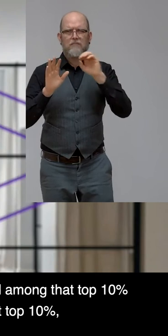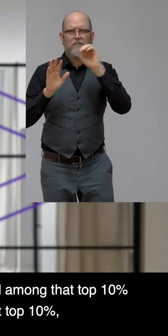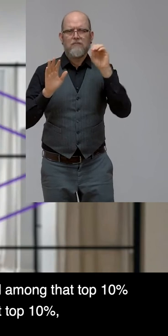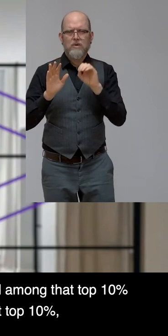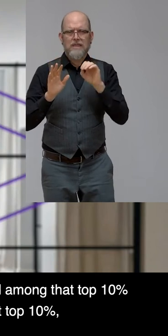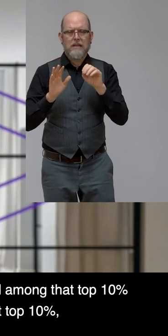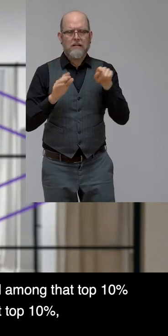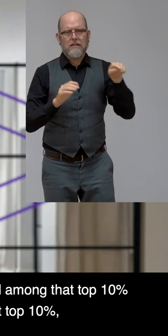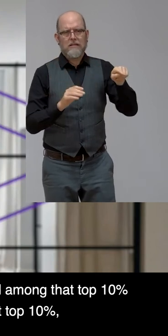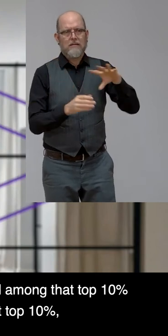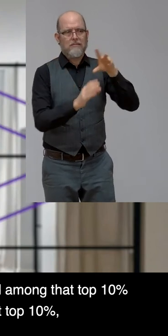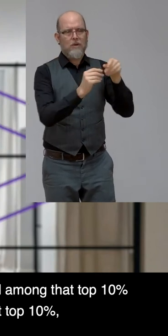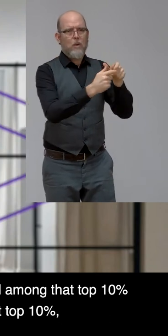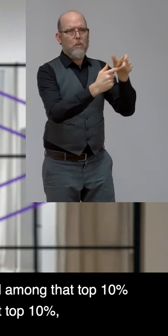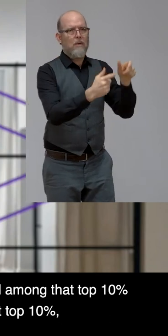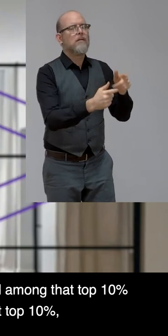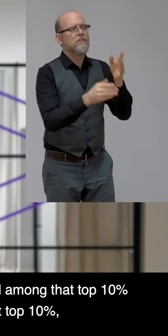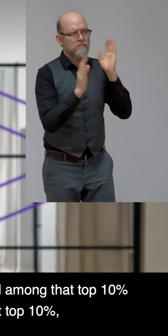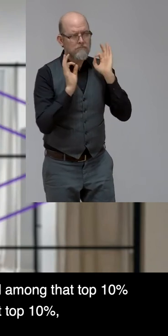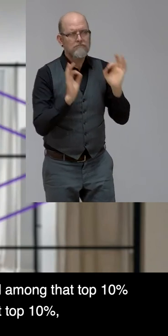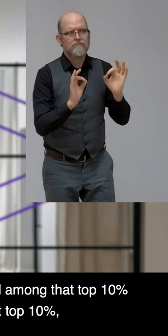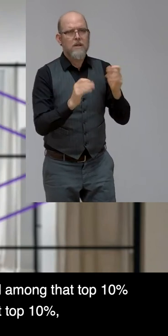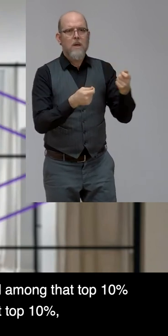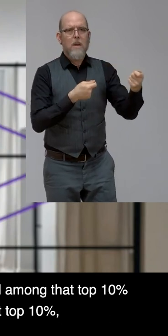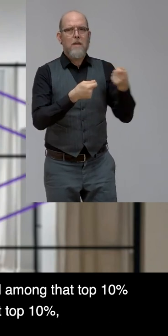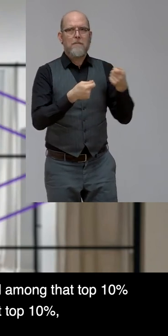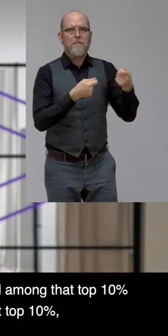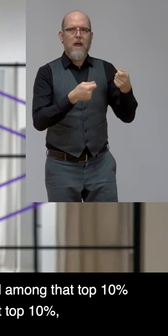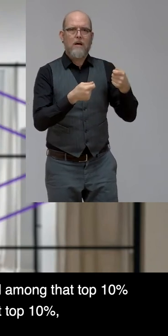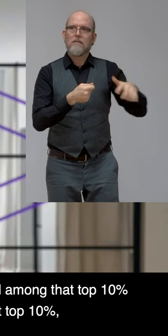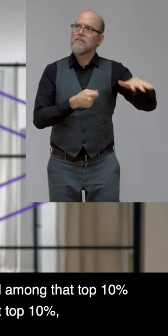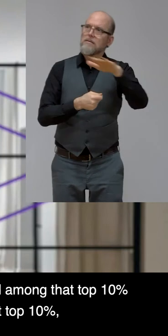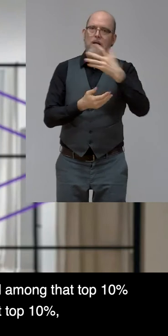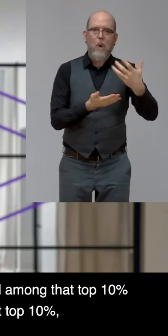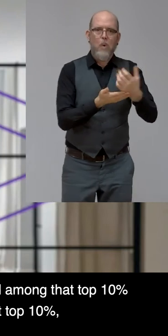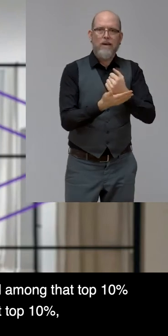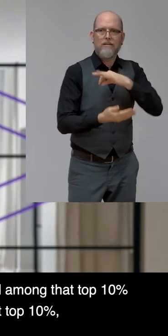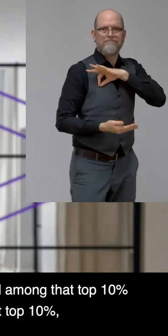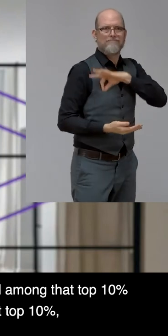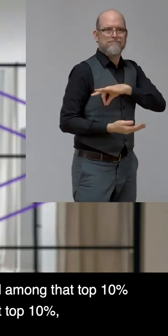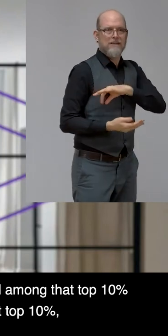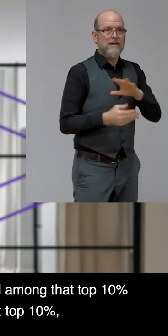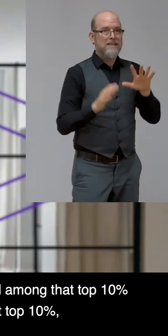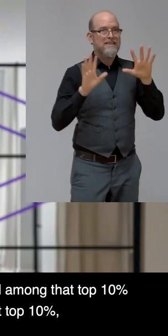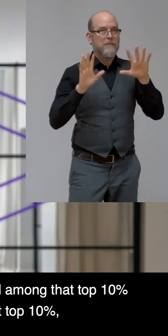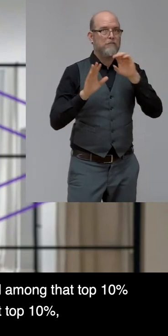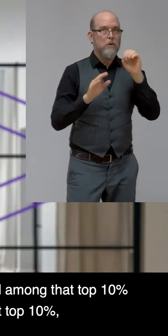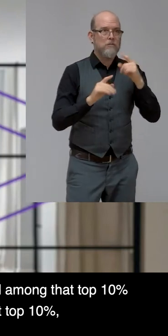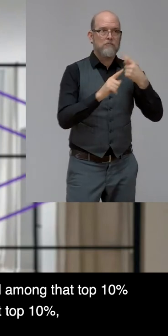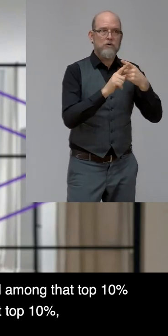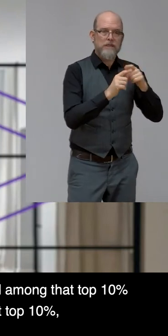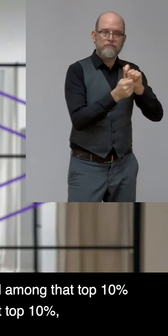on each of these eight factors, and among that top 10% for disability engagement,